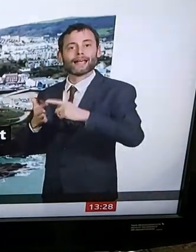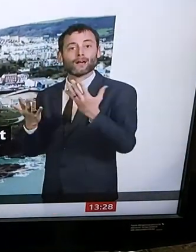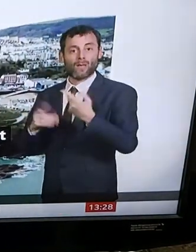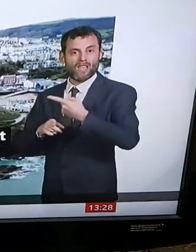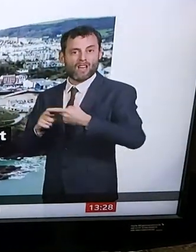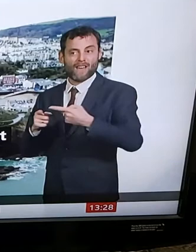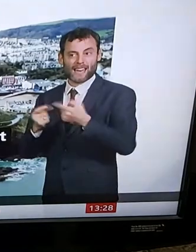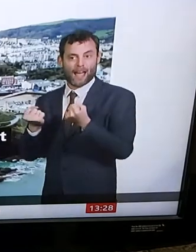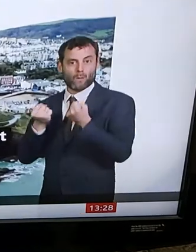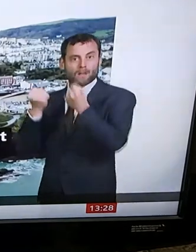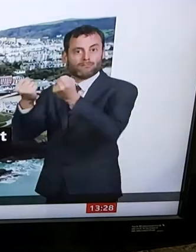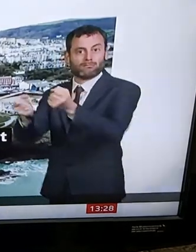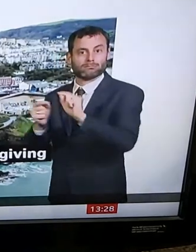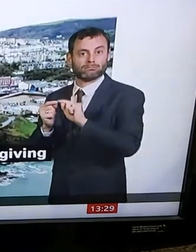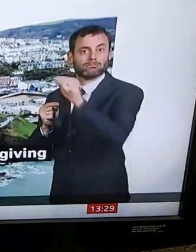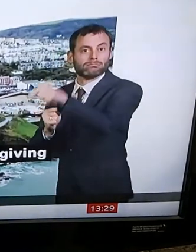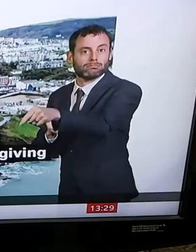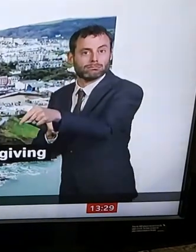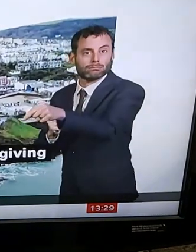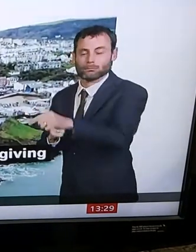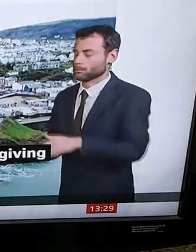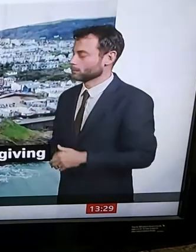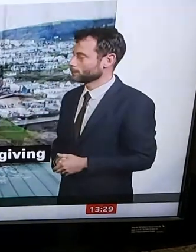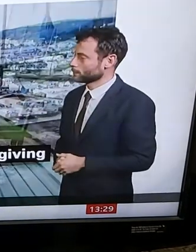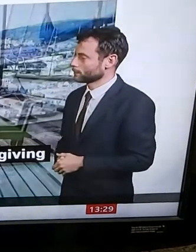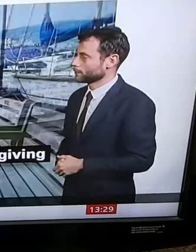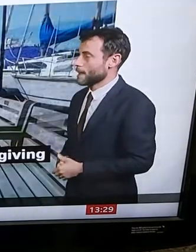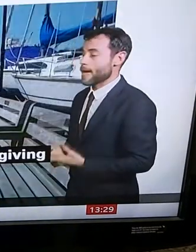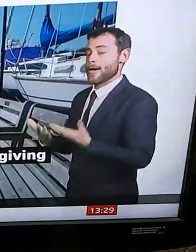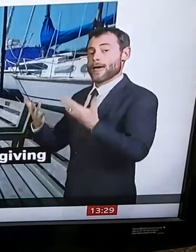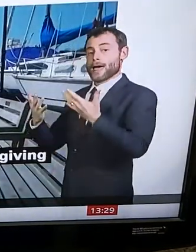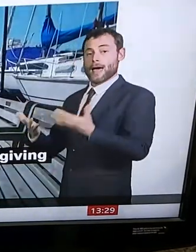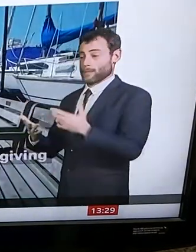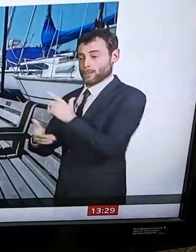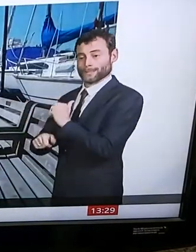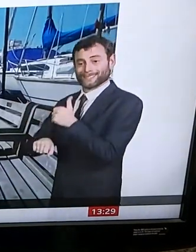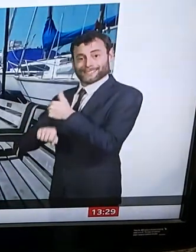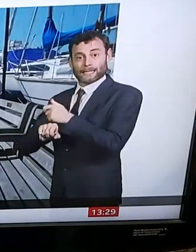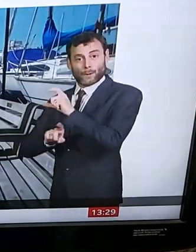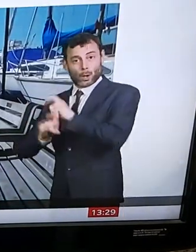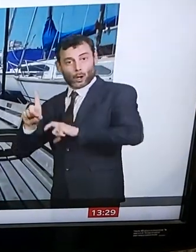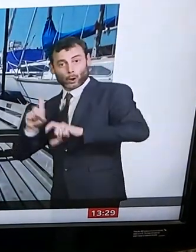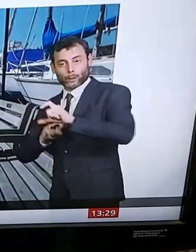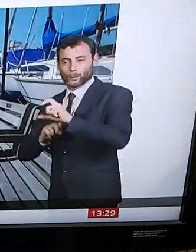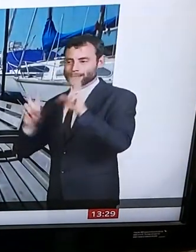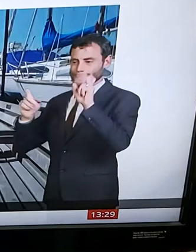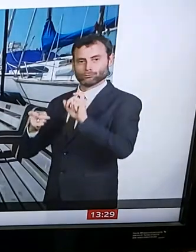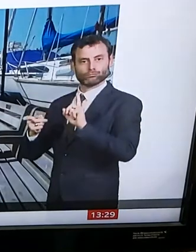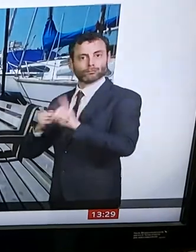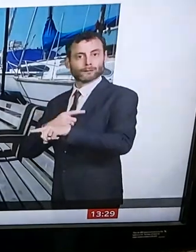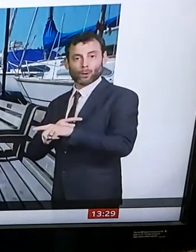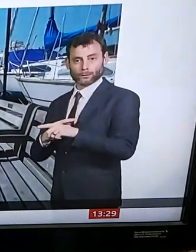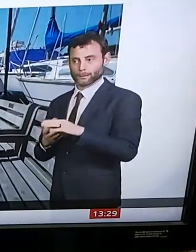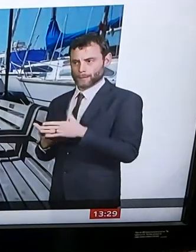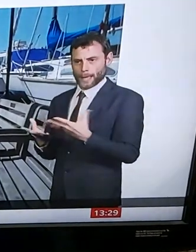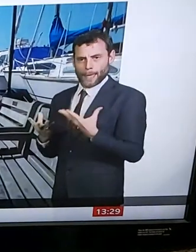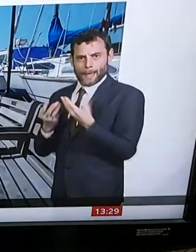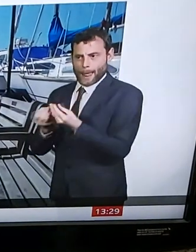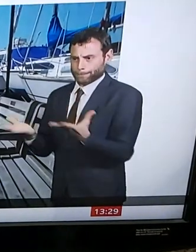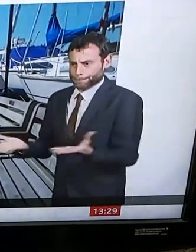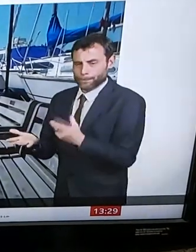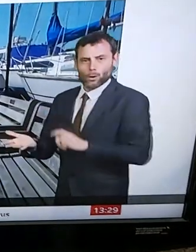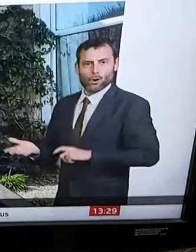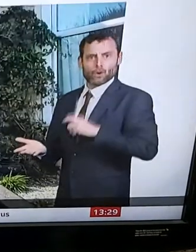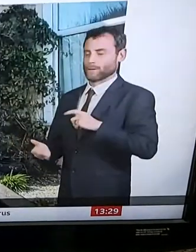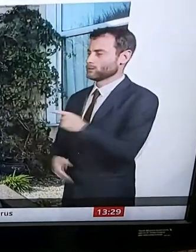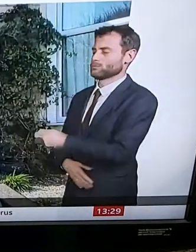But for now at least, the community response is giving confidence and hope. When this is all over,